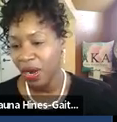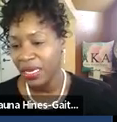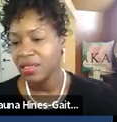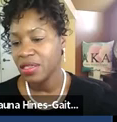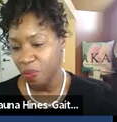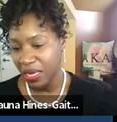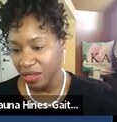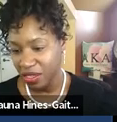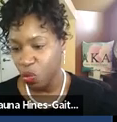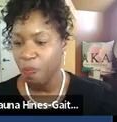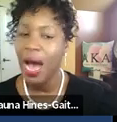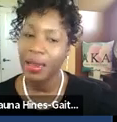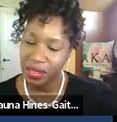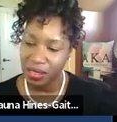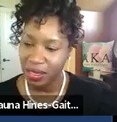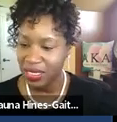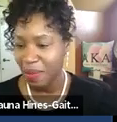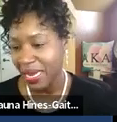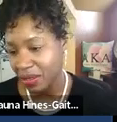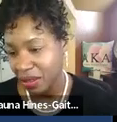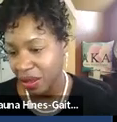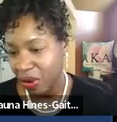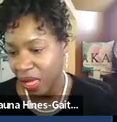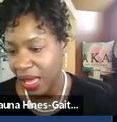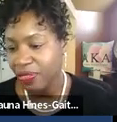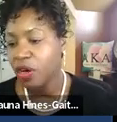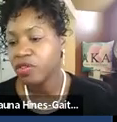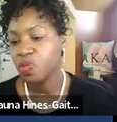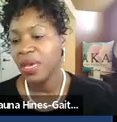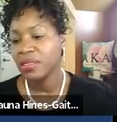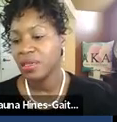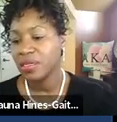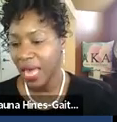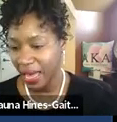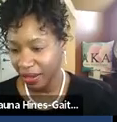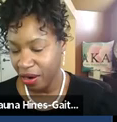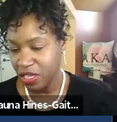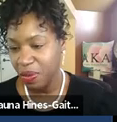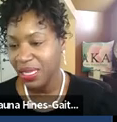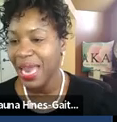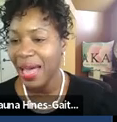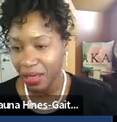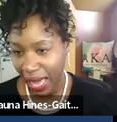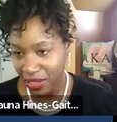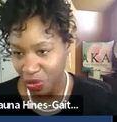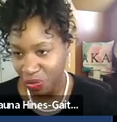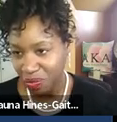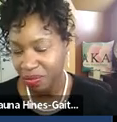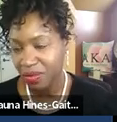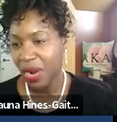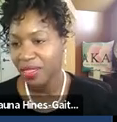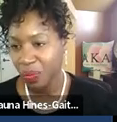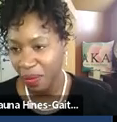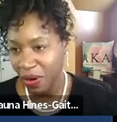webinar into spaces where policy is made. And those spaces, sadly, are typically not the classroom.